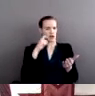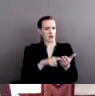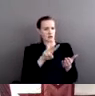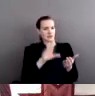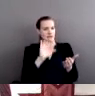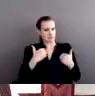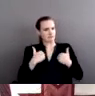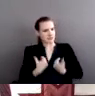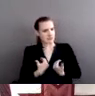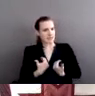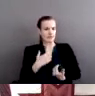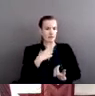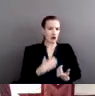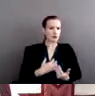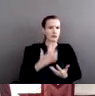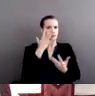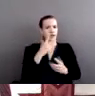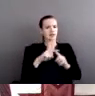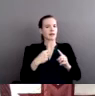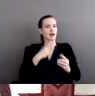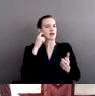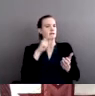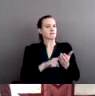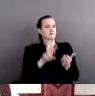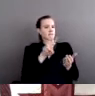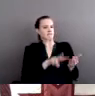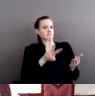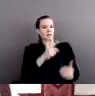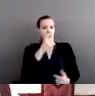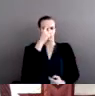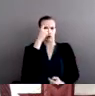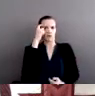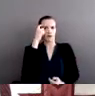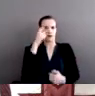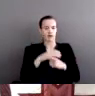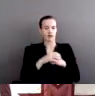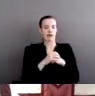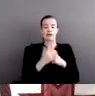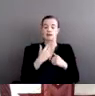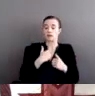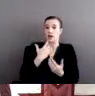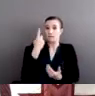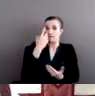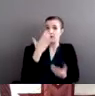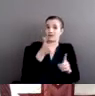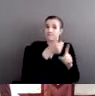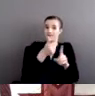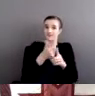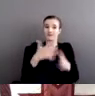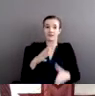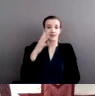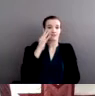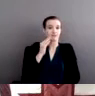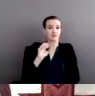but also trauma. And I have to wonder whether or not these women had also experienced sexual violence. We'll never